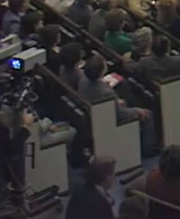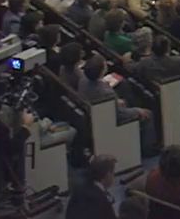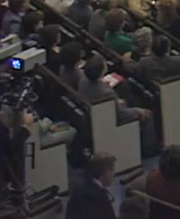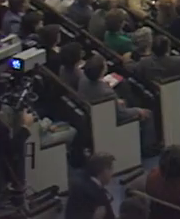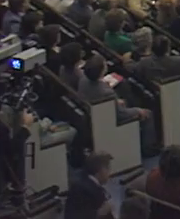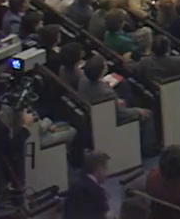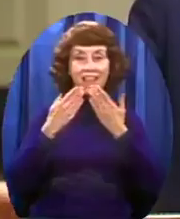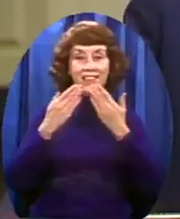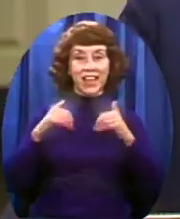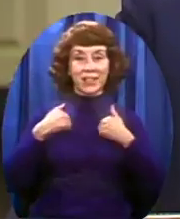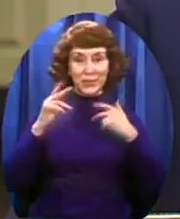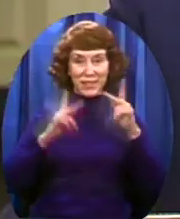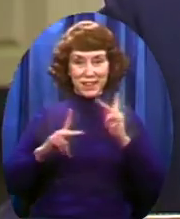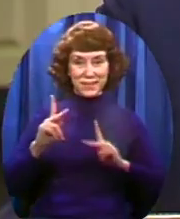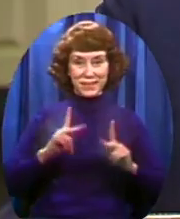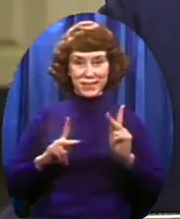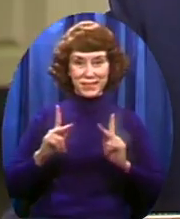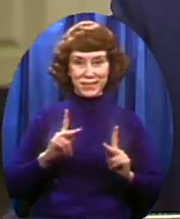Thank you, young people.